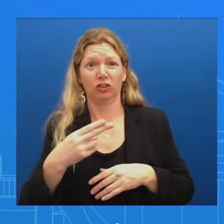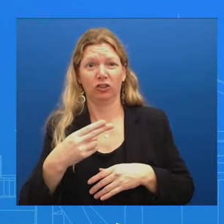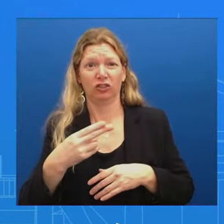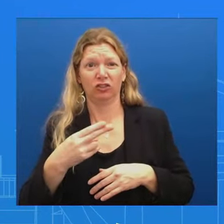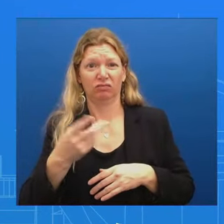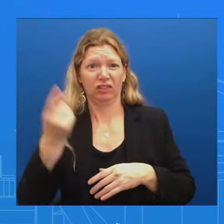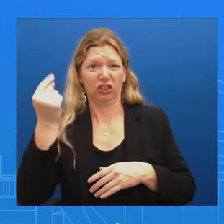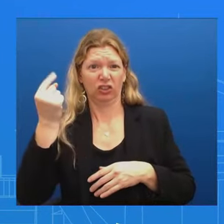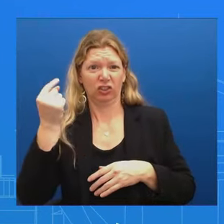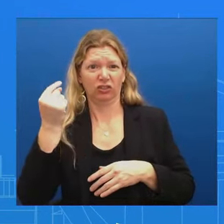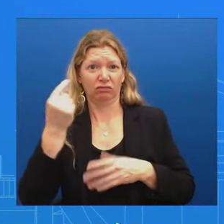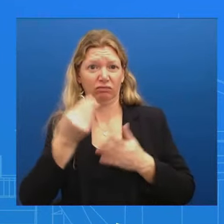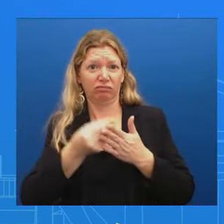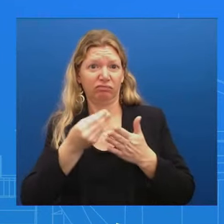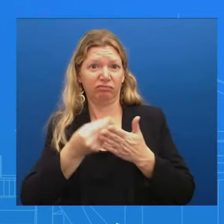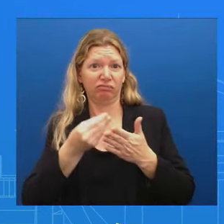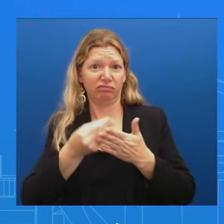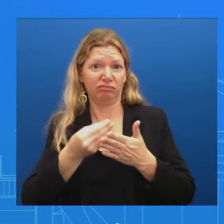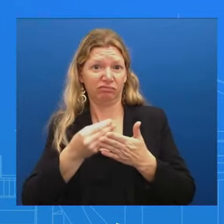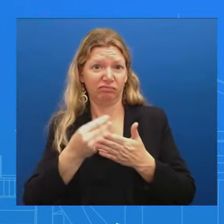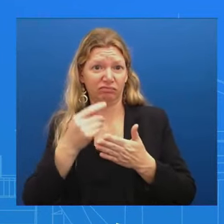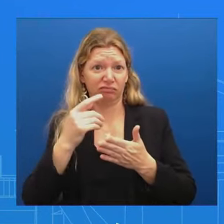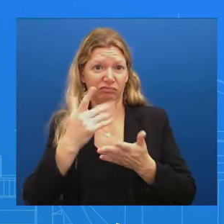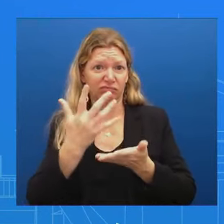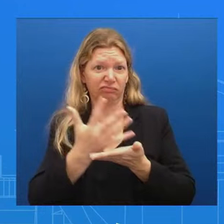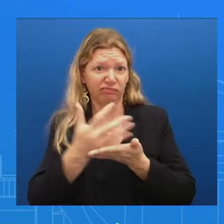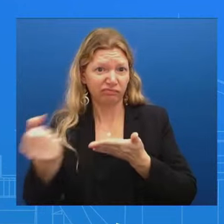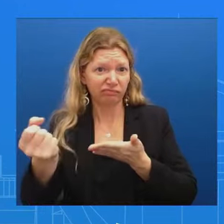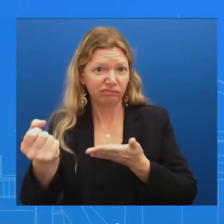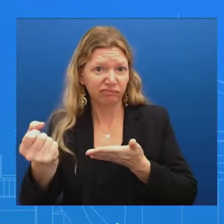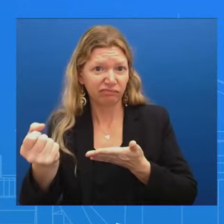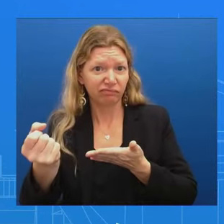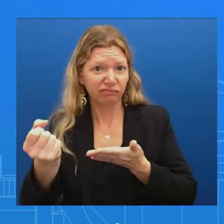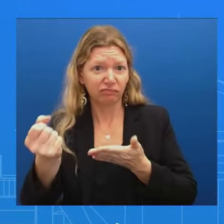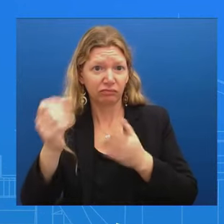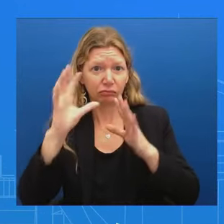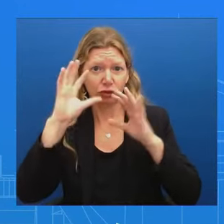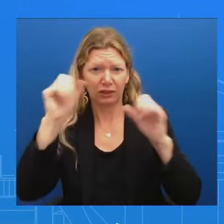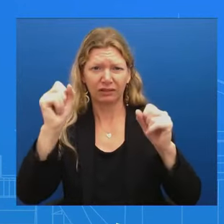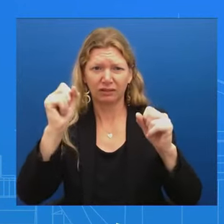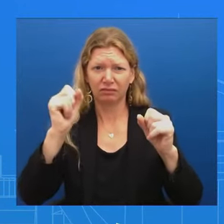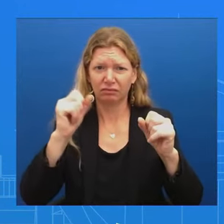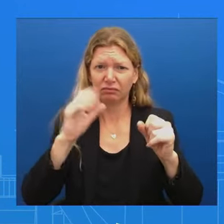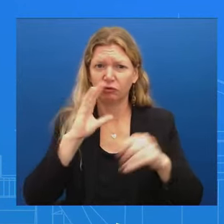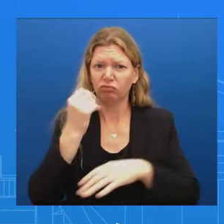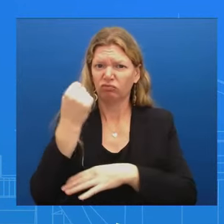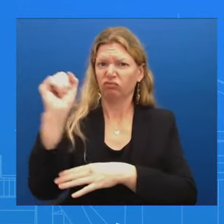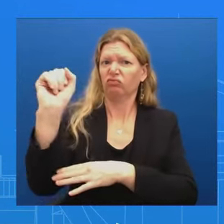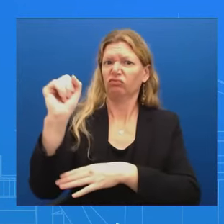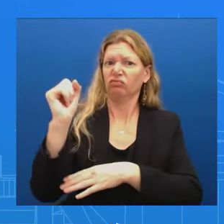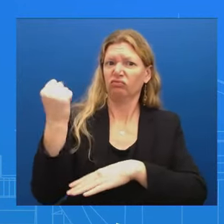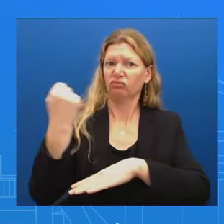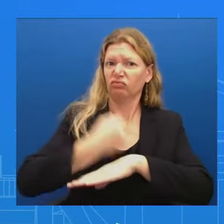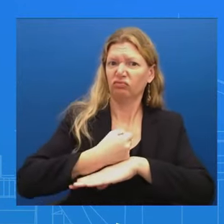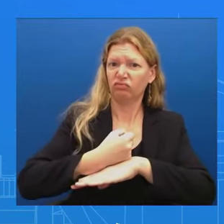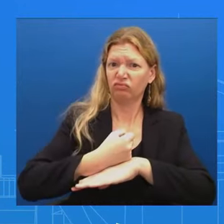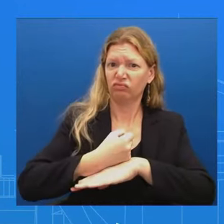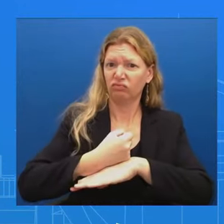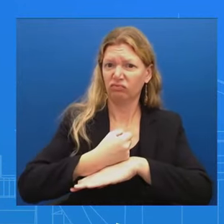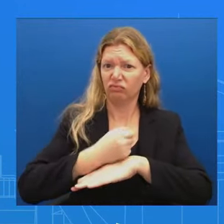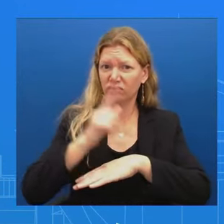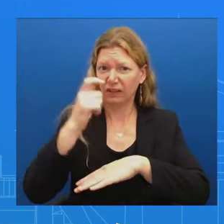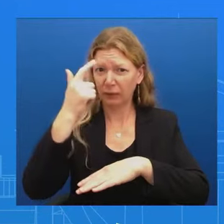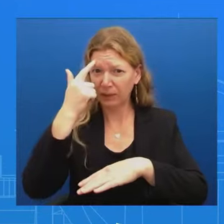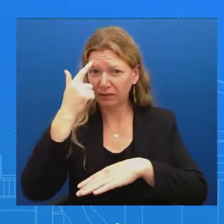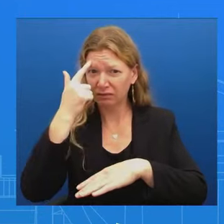a government shutdown And make sure that the funding Is going to be there At the beginning of March To fund important programs Like WIC